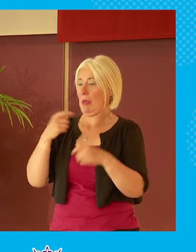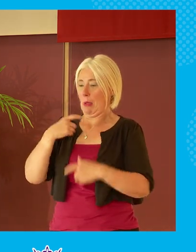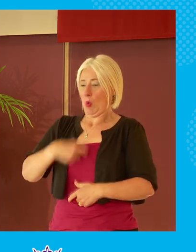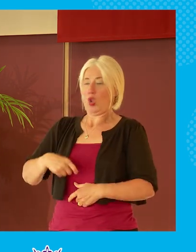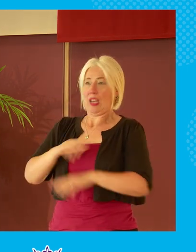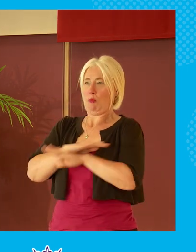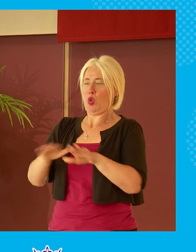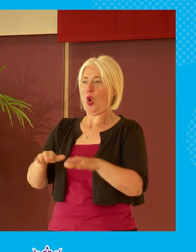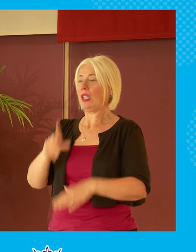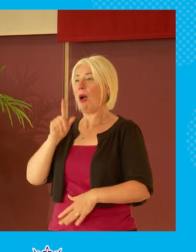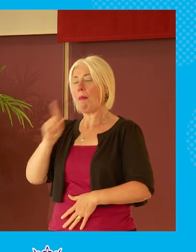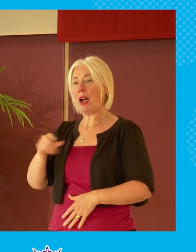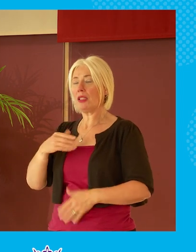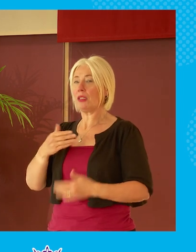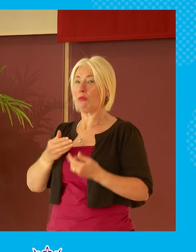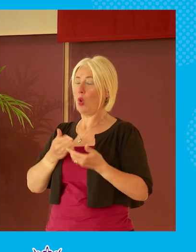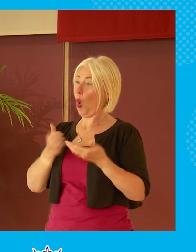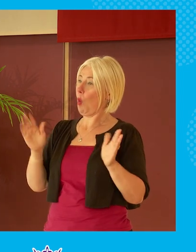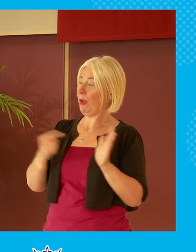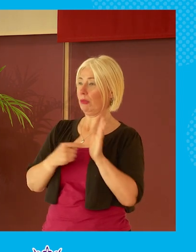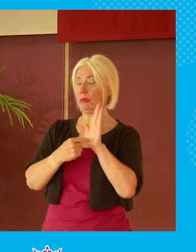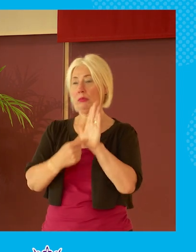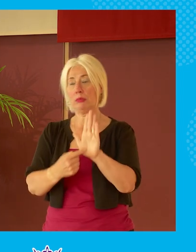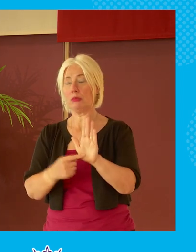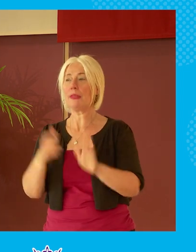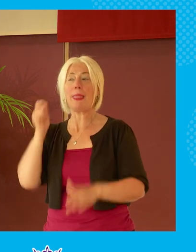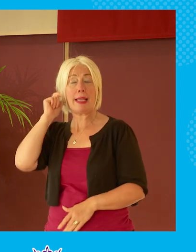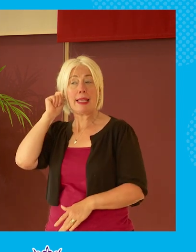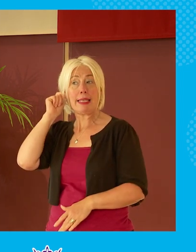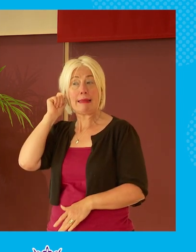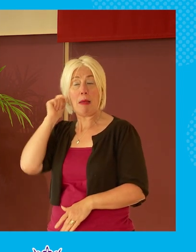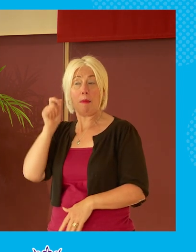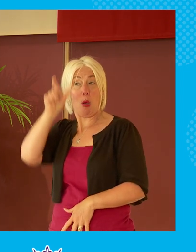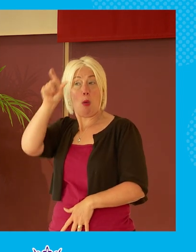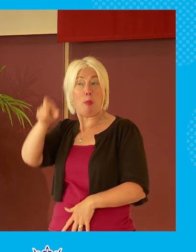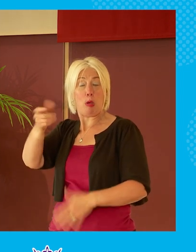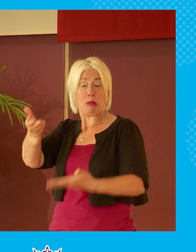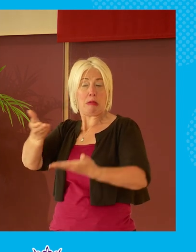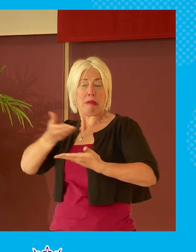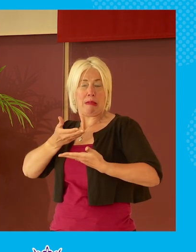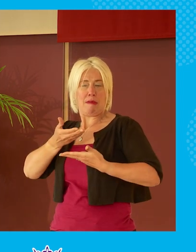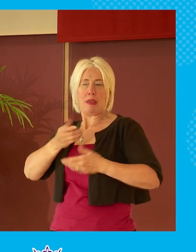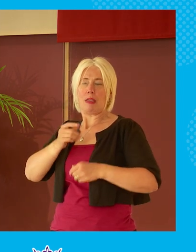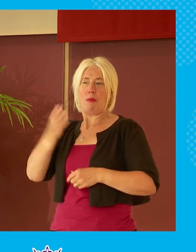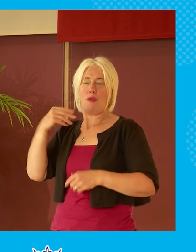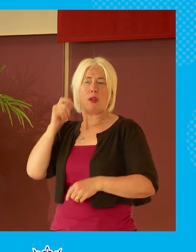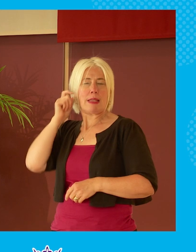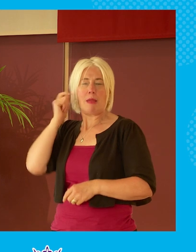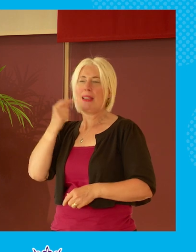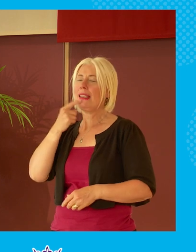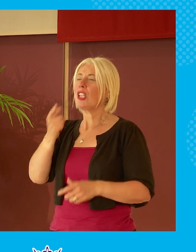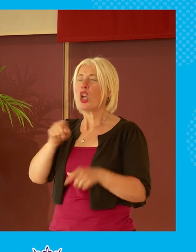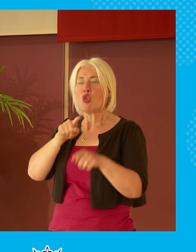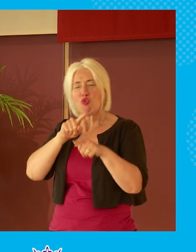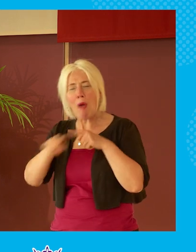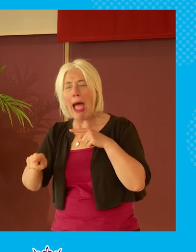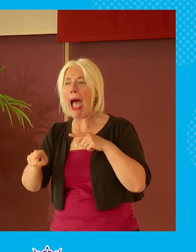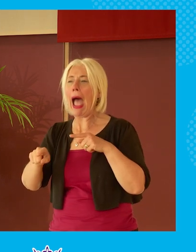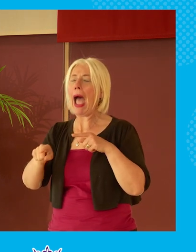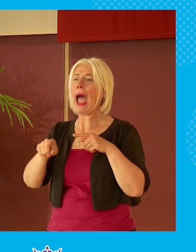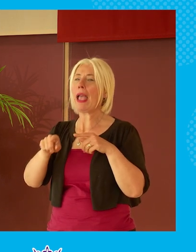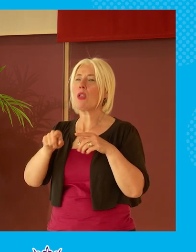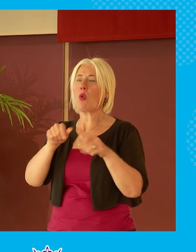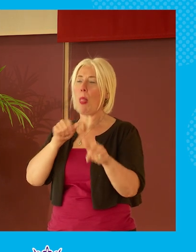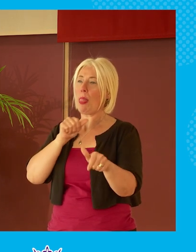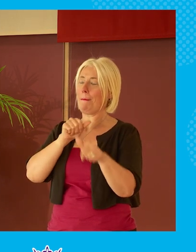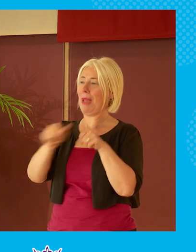you're going for and i think the best tip that i got from from somebody who'd been at this longer than me was try and get try and go for the best